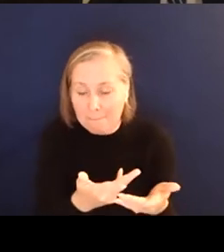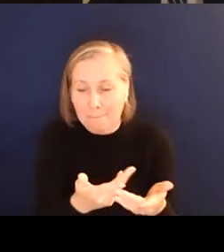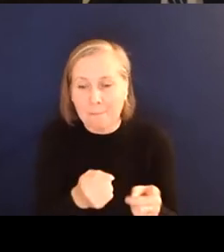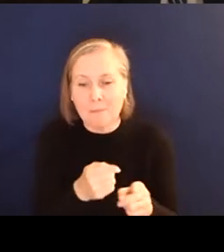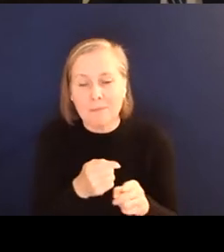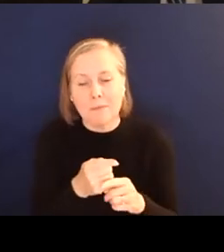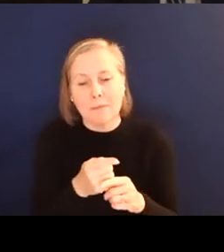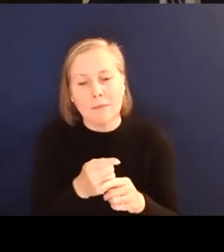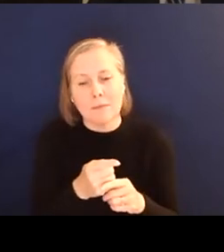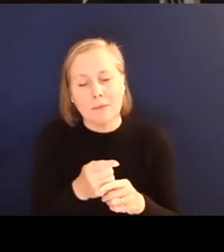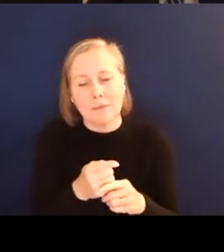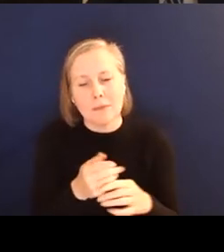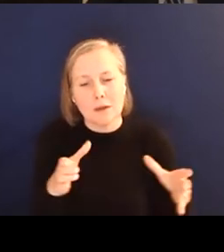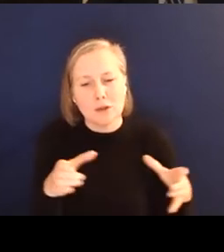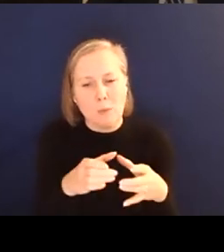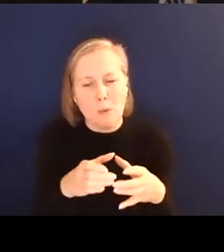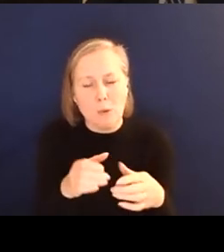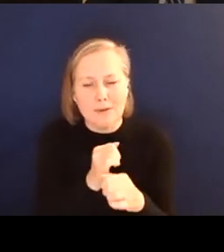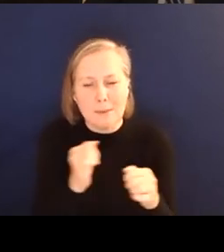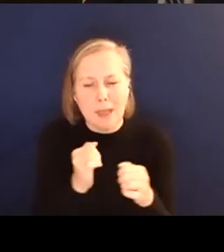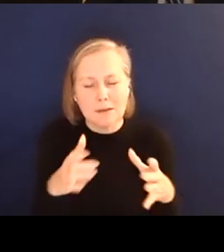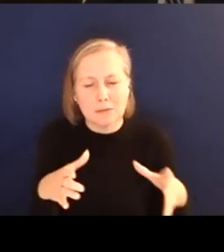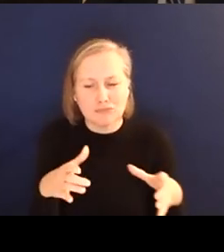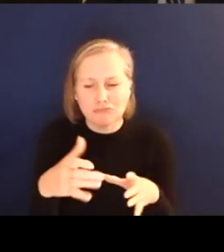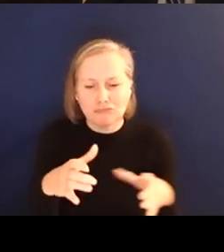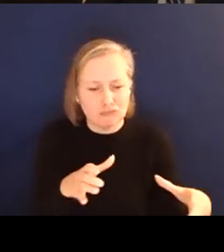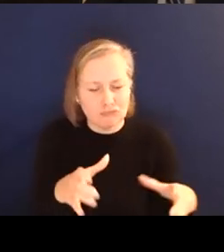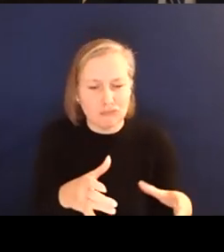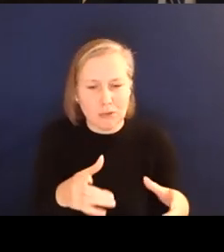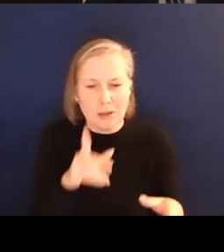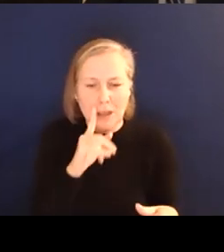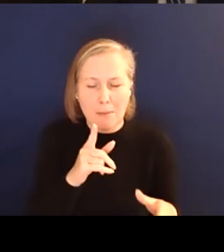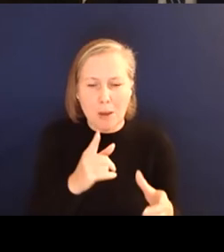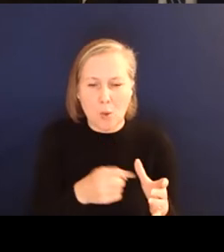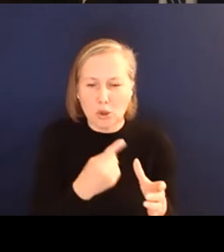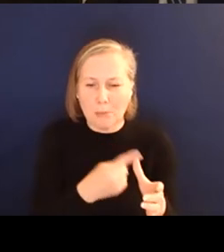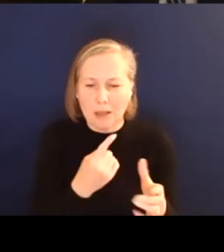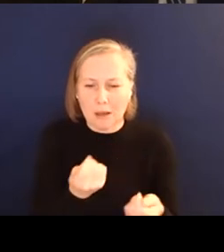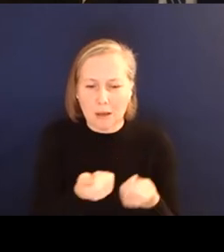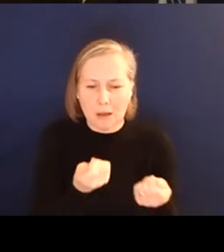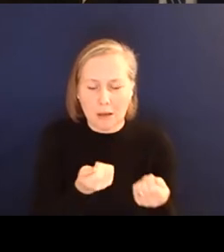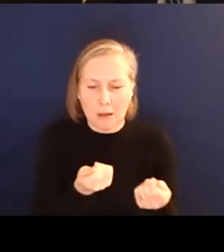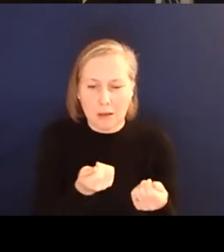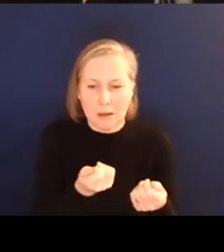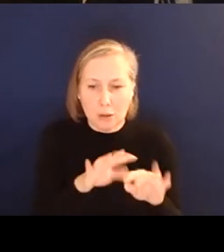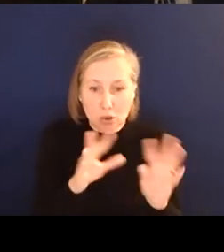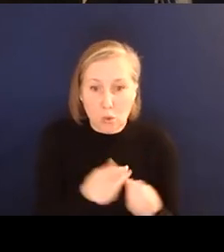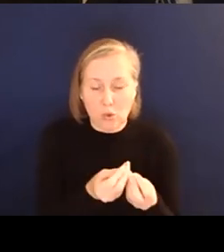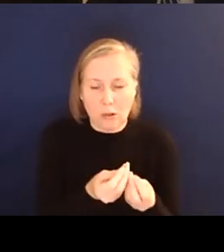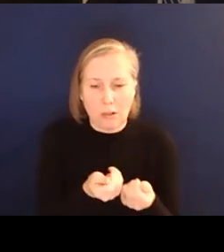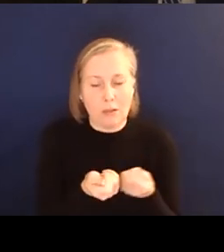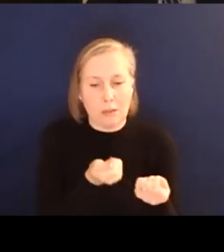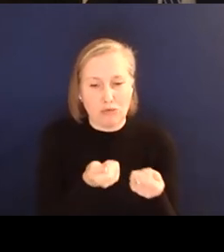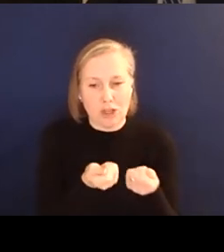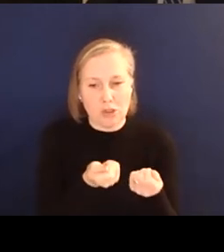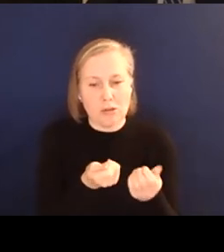that enclosed space. So something that could be used to be automated or have teleoperations as well. And